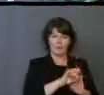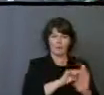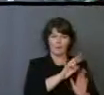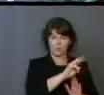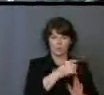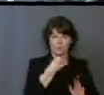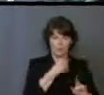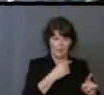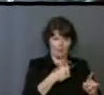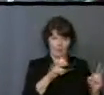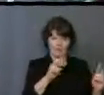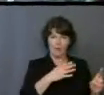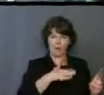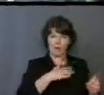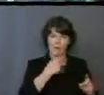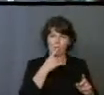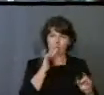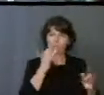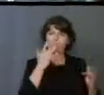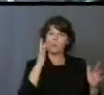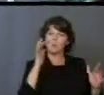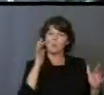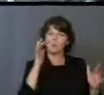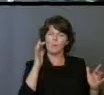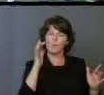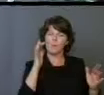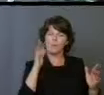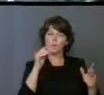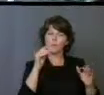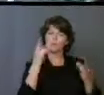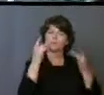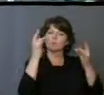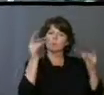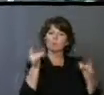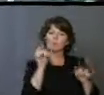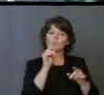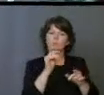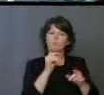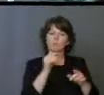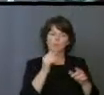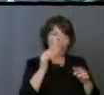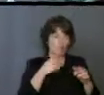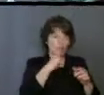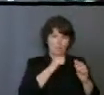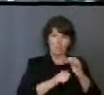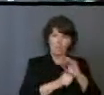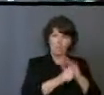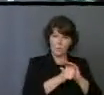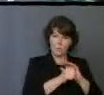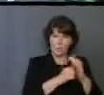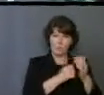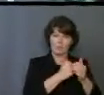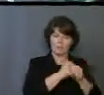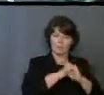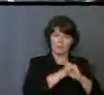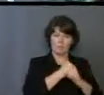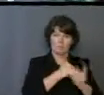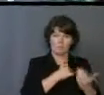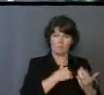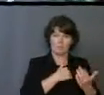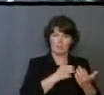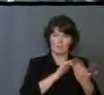He has made my mouth like a sharp sword. In the shadow of His hand He has hidden me and made me a polished arrow.